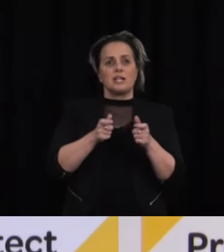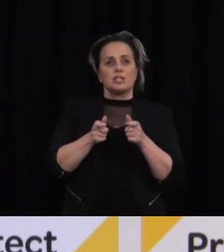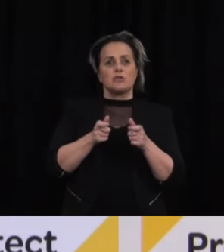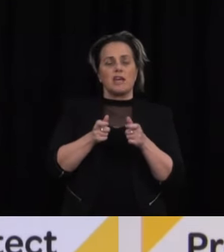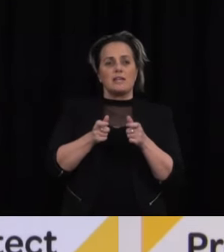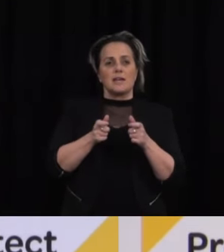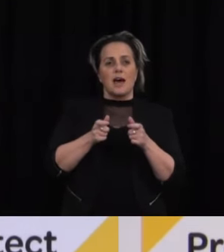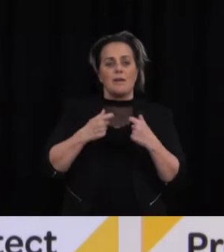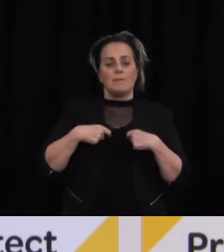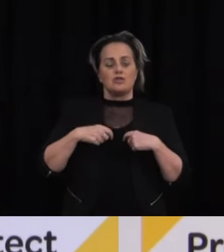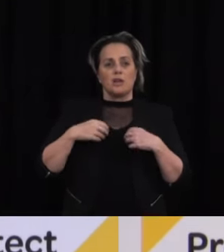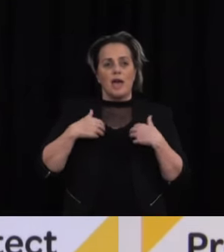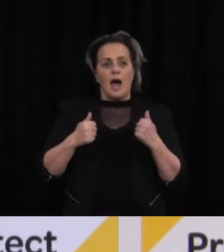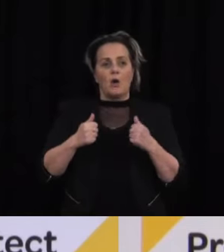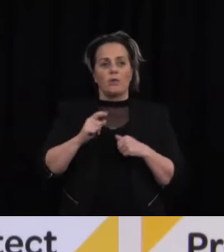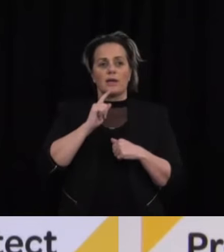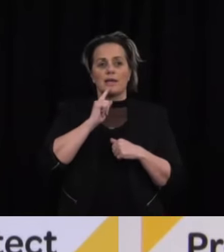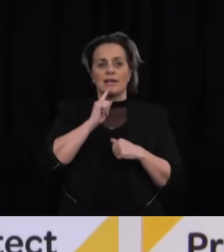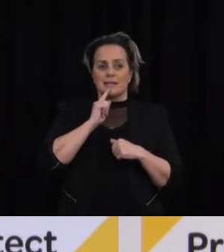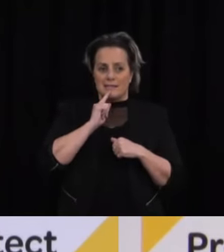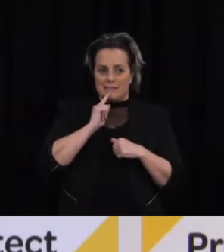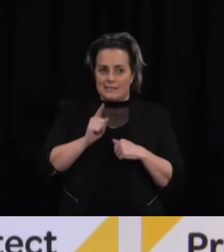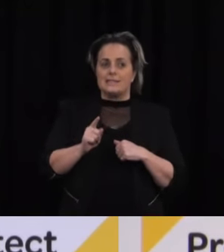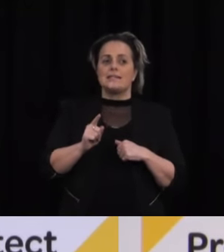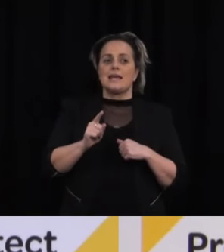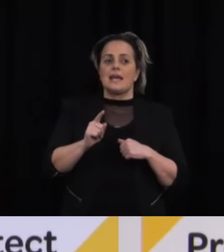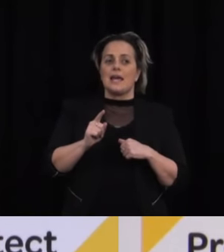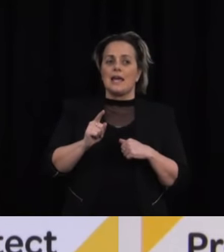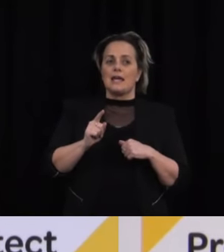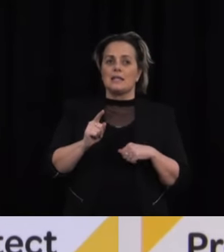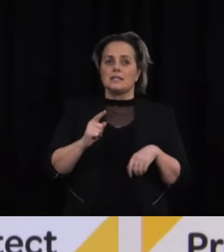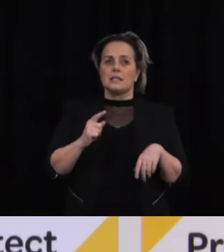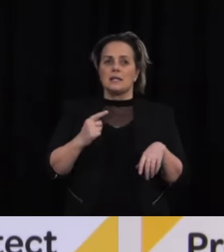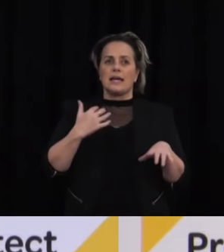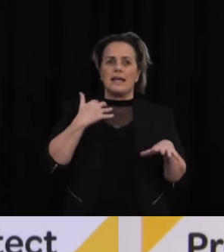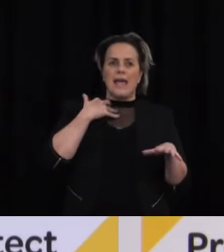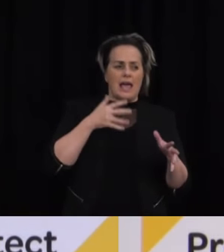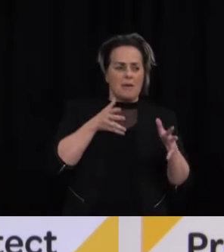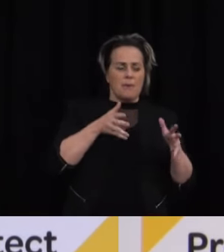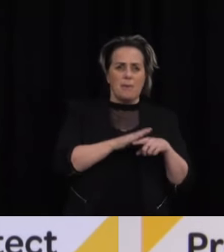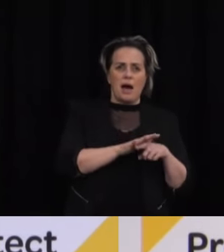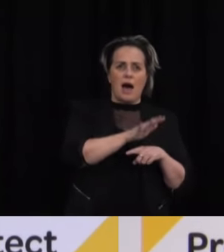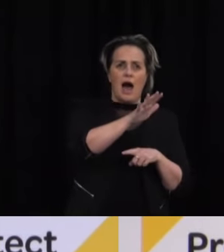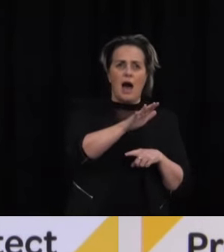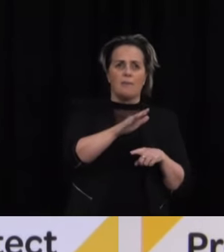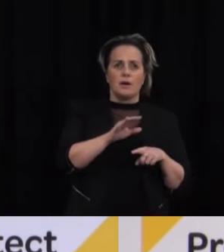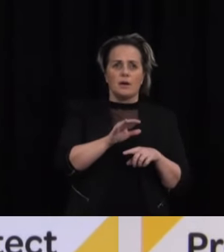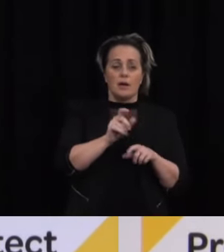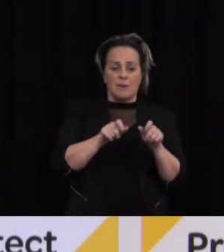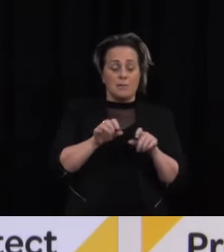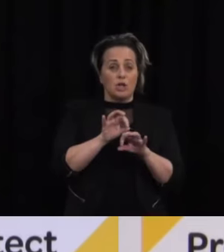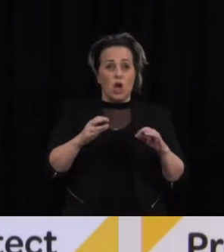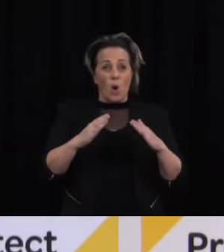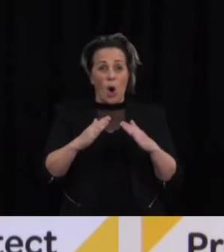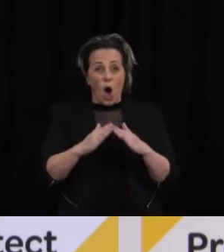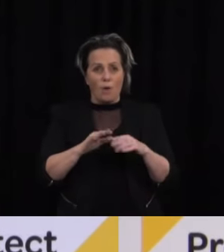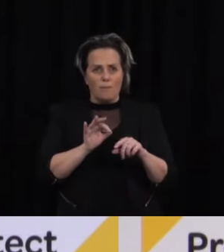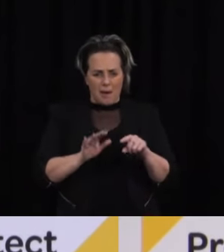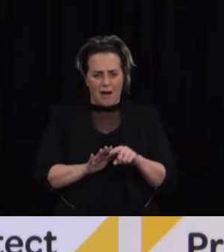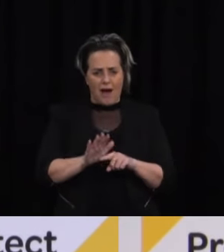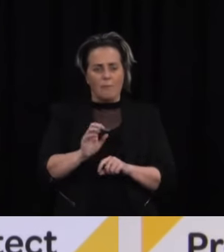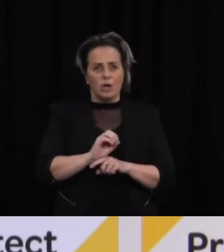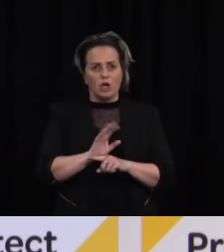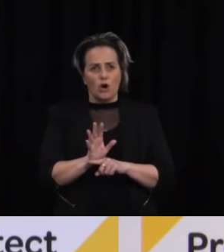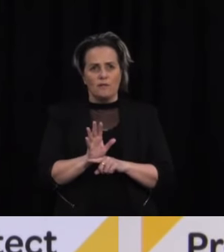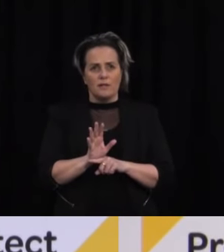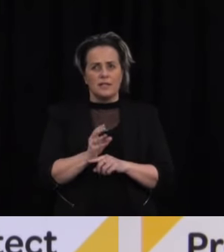saying that the outbreak appears to have seated itself in gang environments and among the homeless and we've had commentary about those groups being